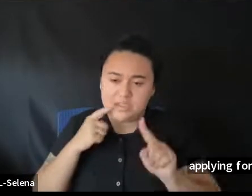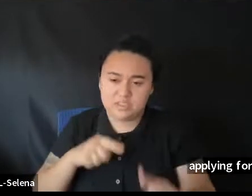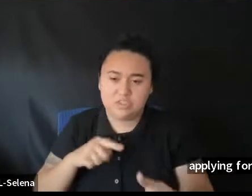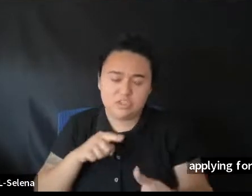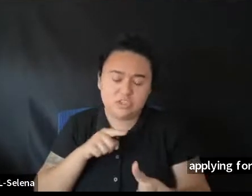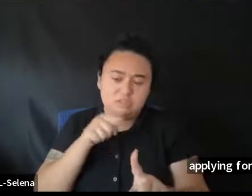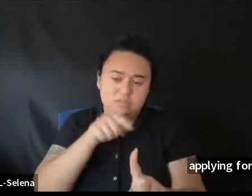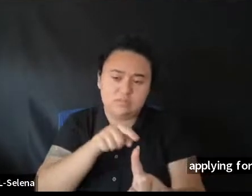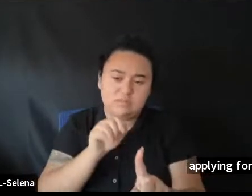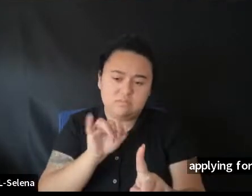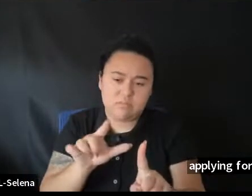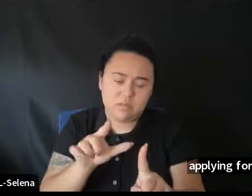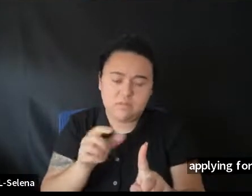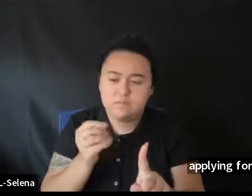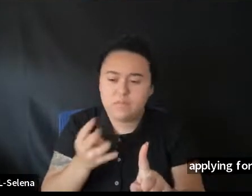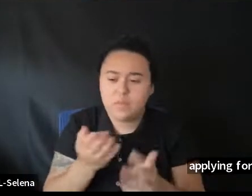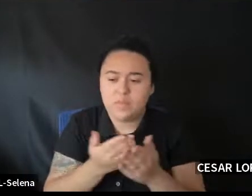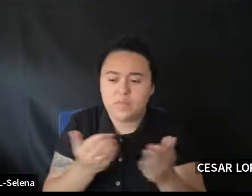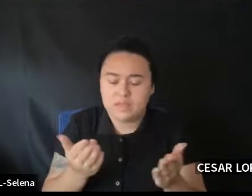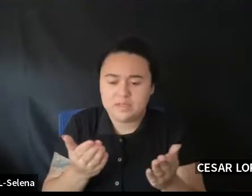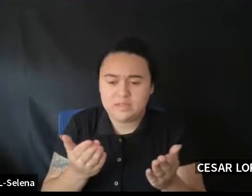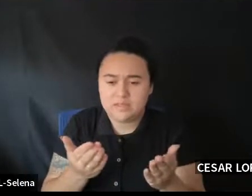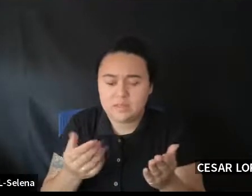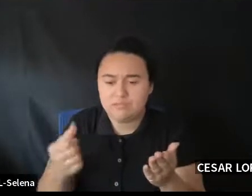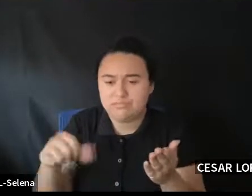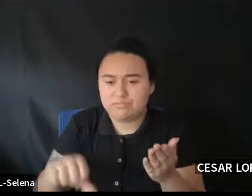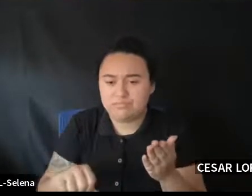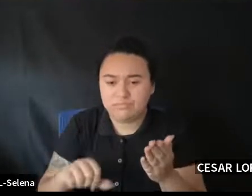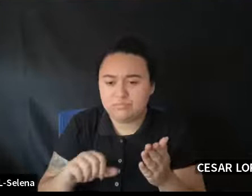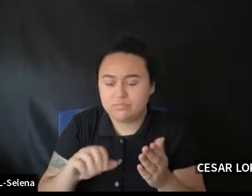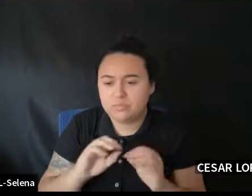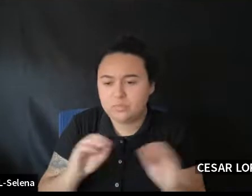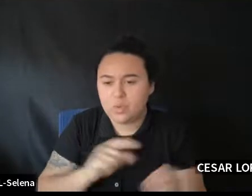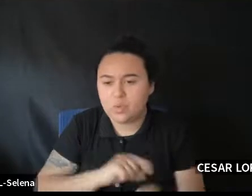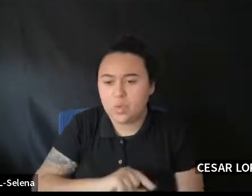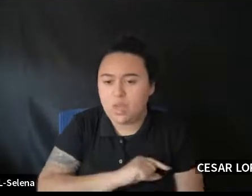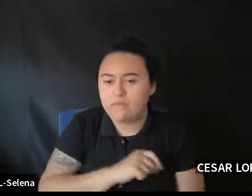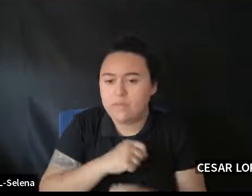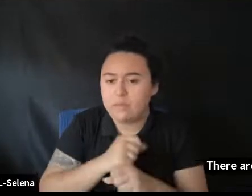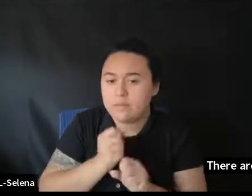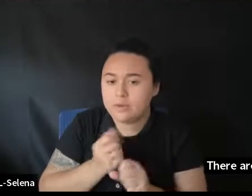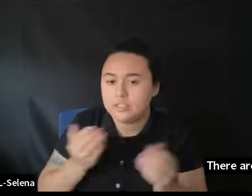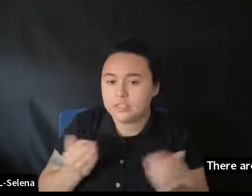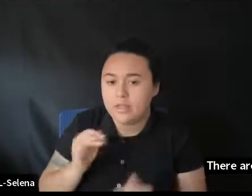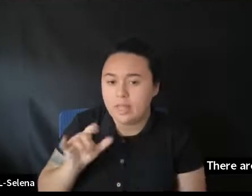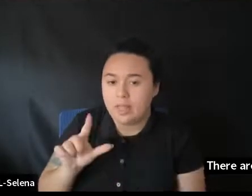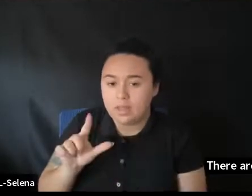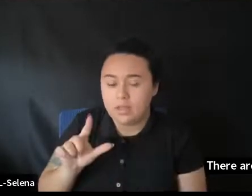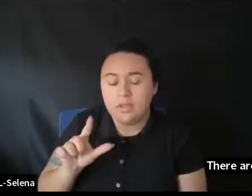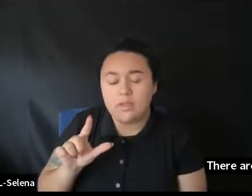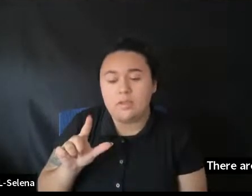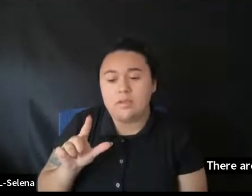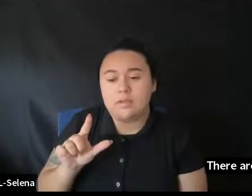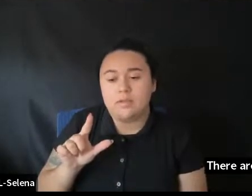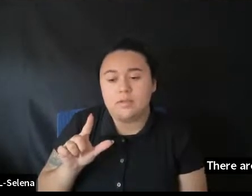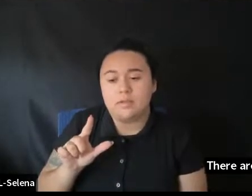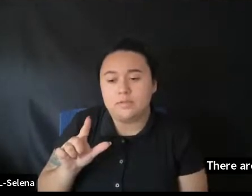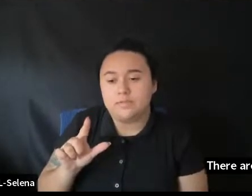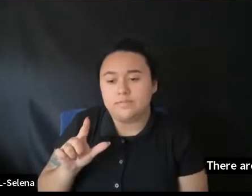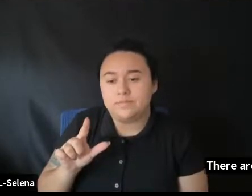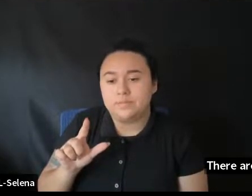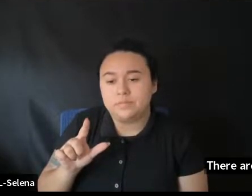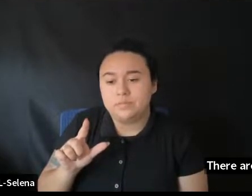There are very few things that will disqualify. A. A production in Illinois. Um. Uh.